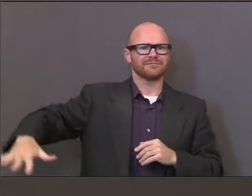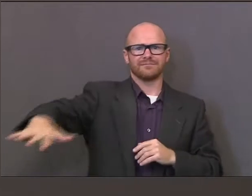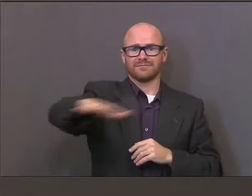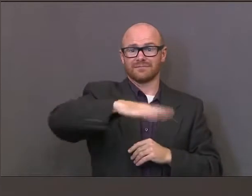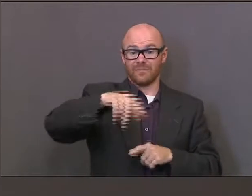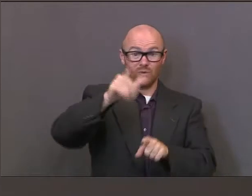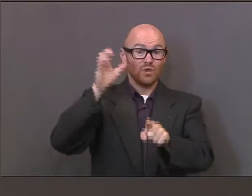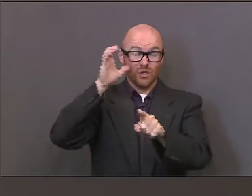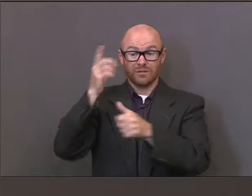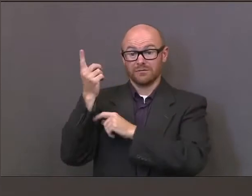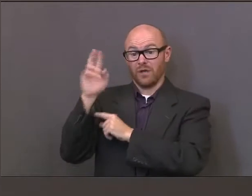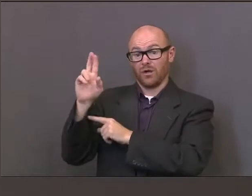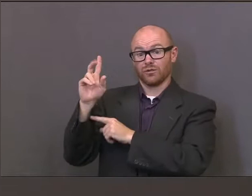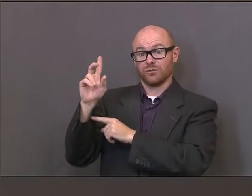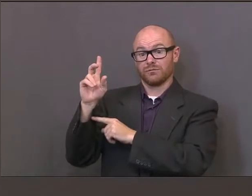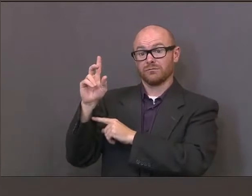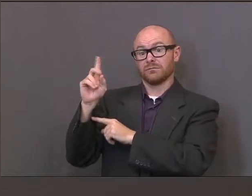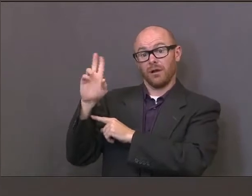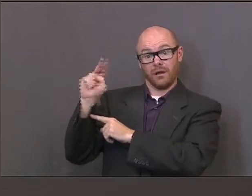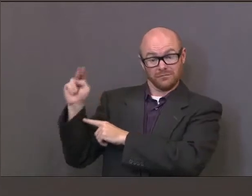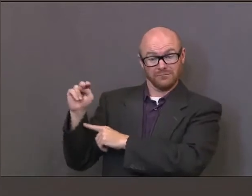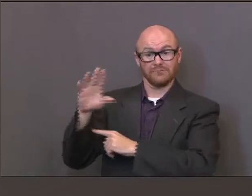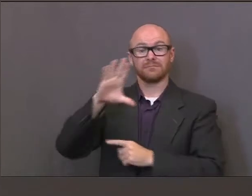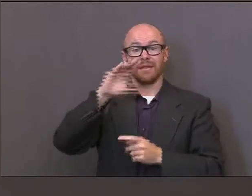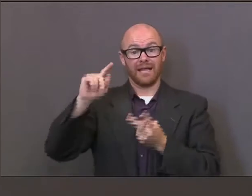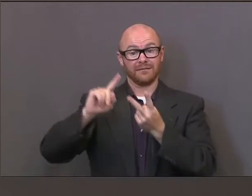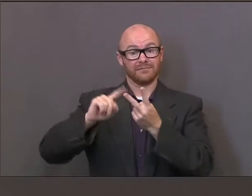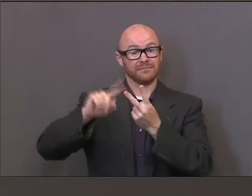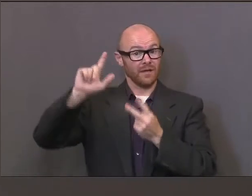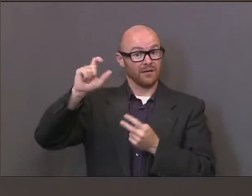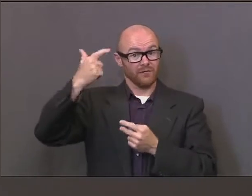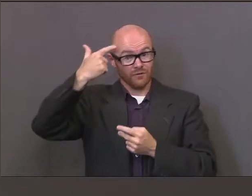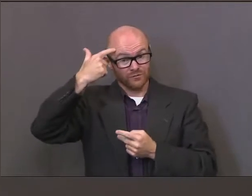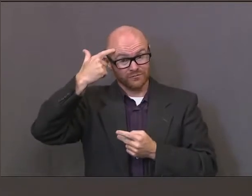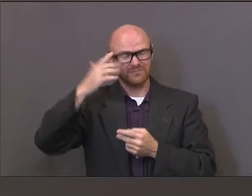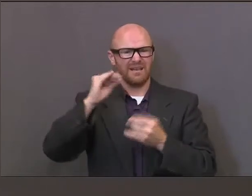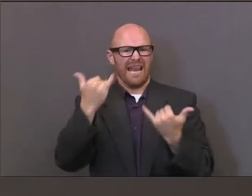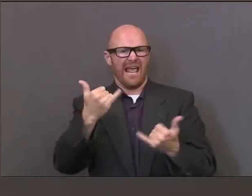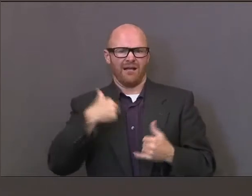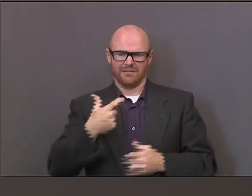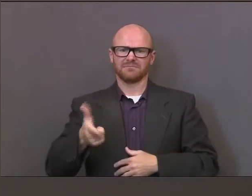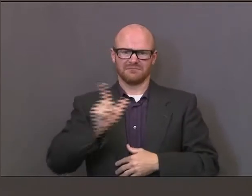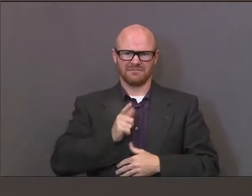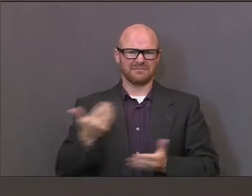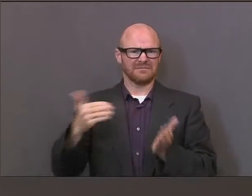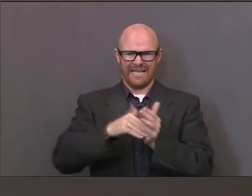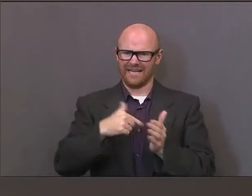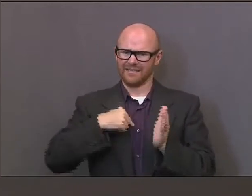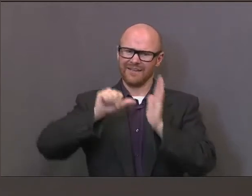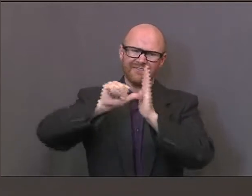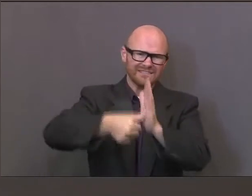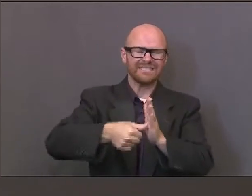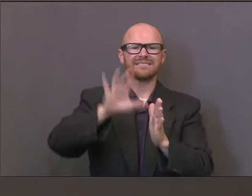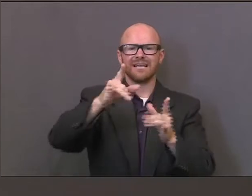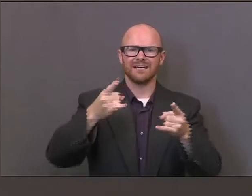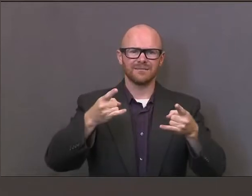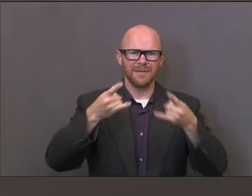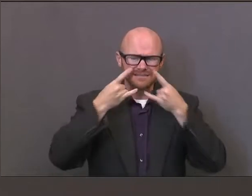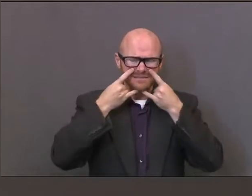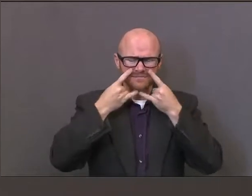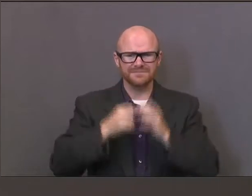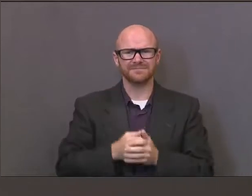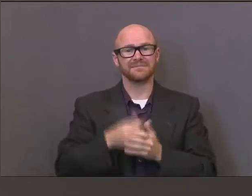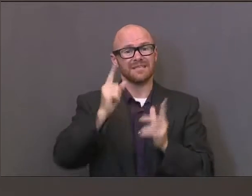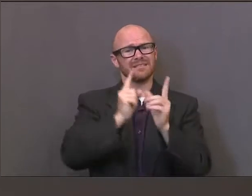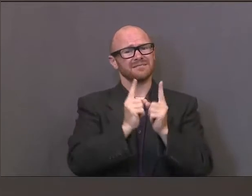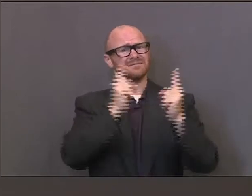and the governor, and I will reiterate that we are urging all community members to wear masks, social distance, stay home when